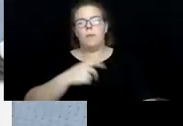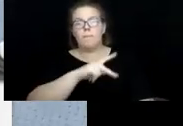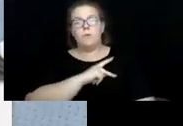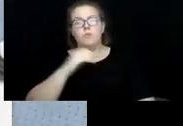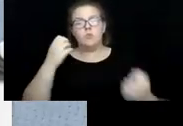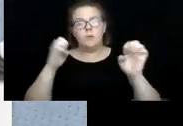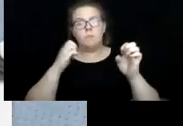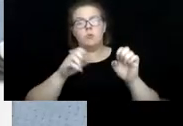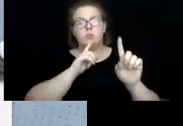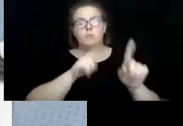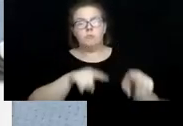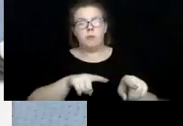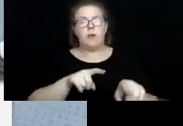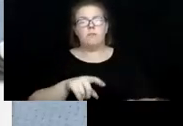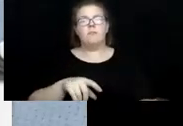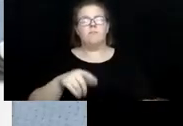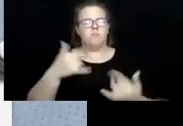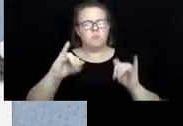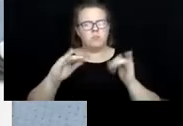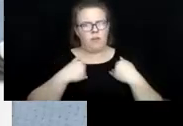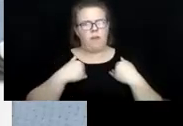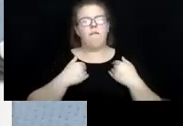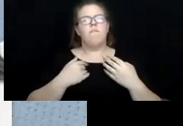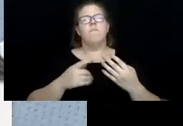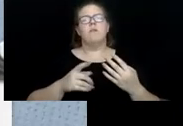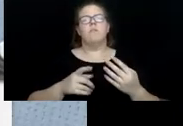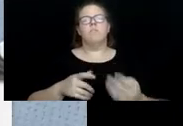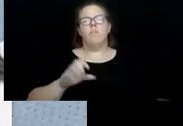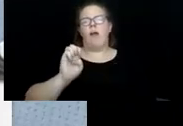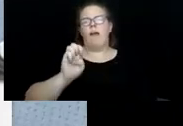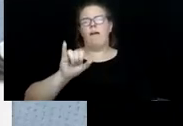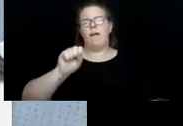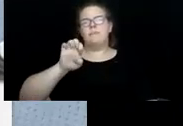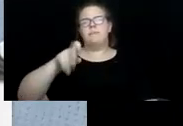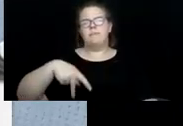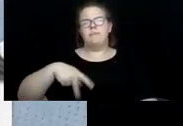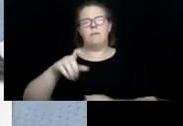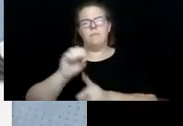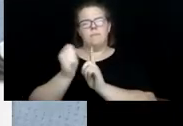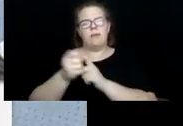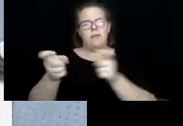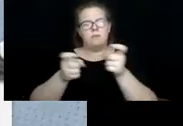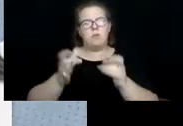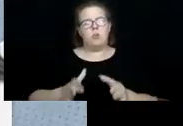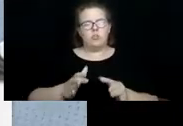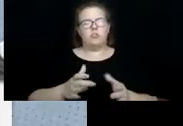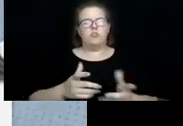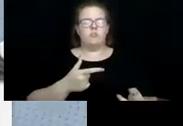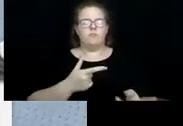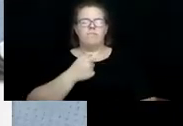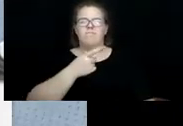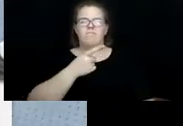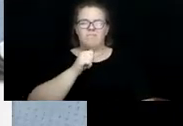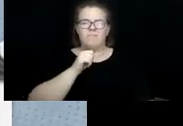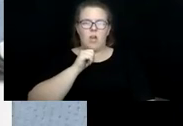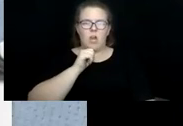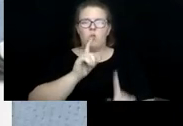we still have. Our ISIP case managers, because New York State Office for Raging had told us back in March, do not make face to